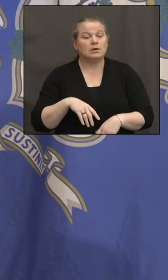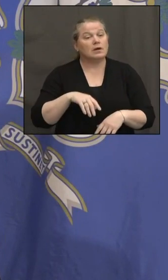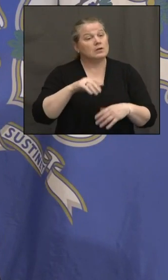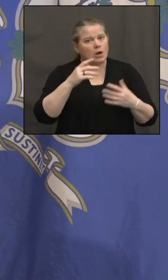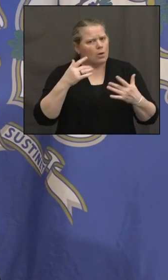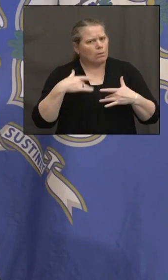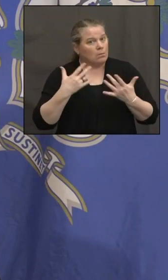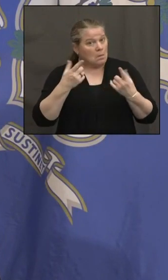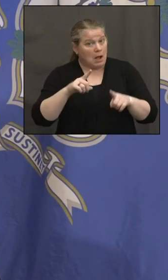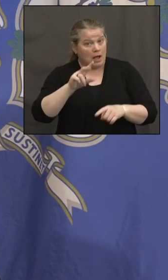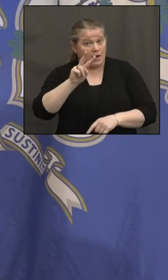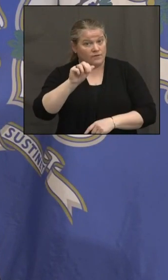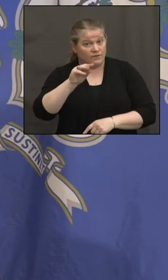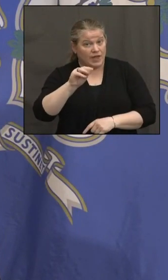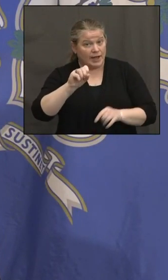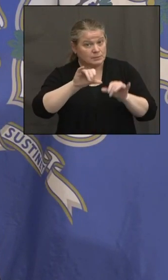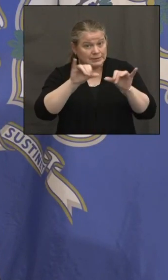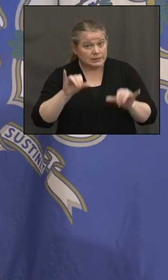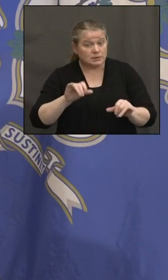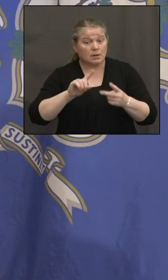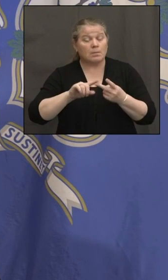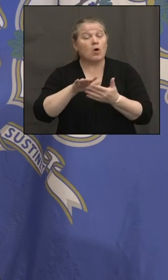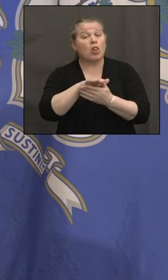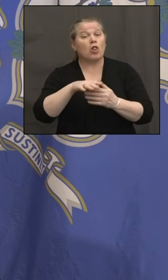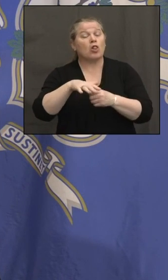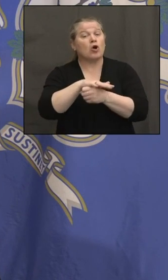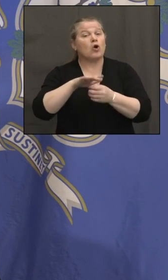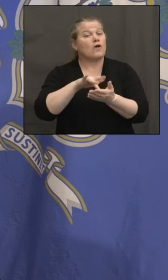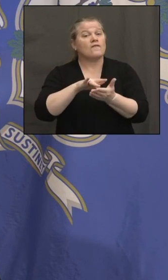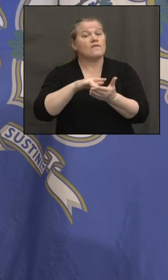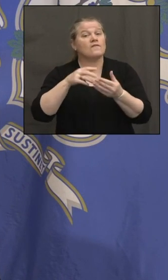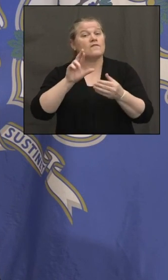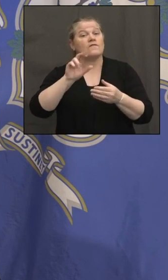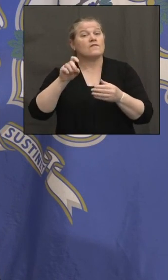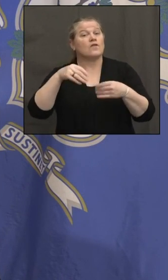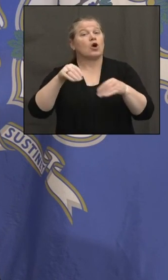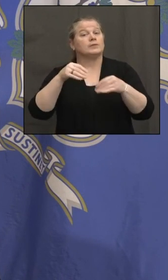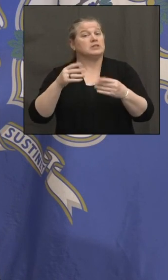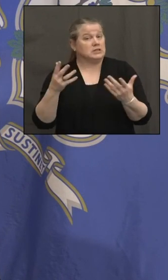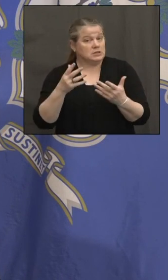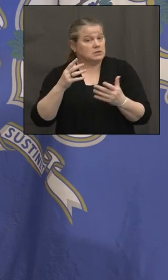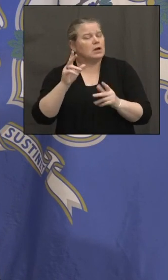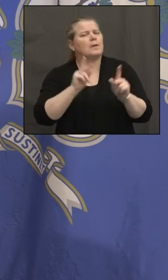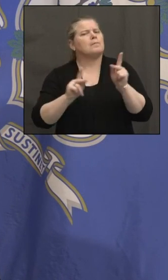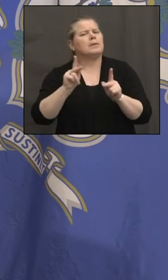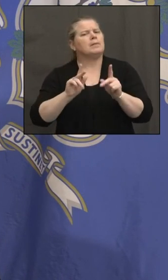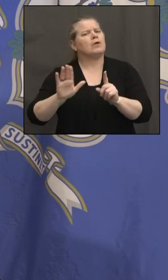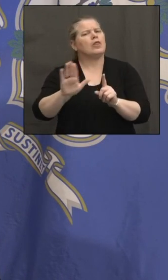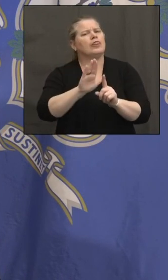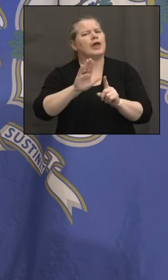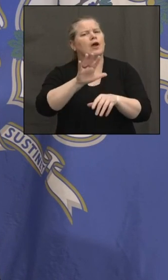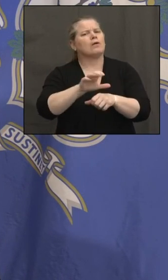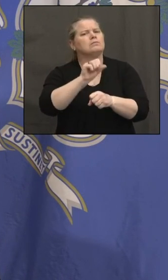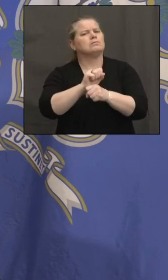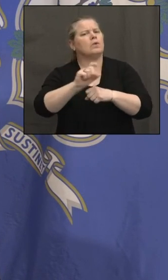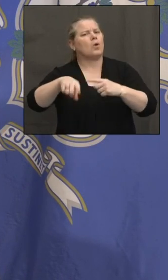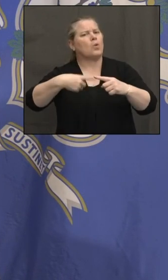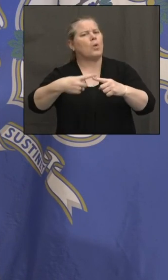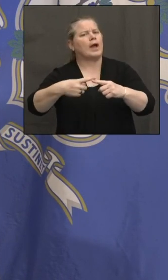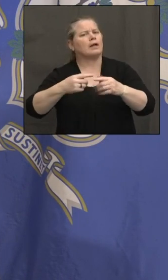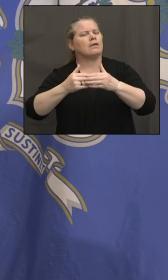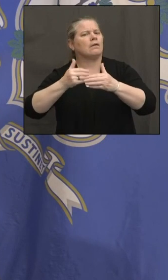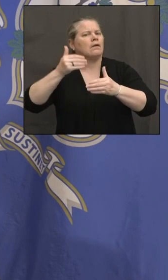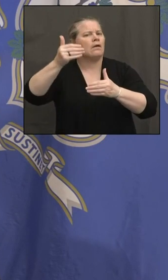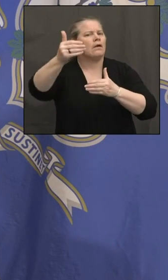and the local pharmacies? Do you know when people are scheduled when the latest vaccination date was